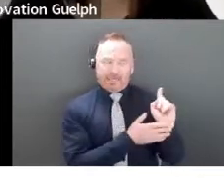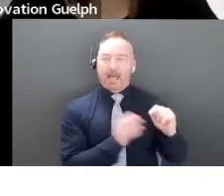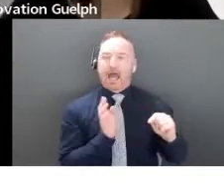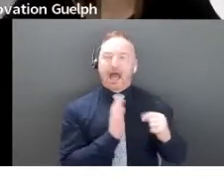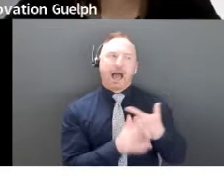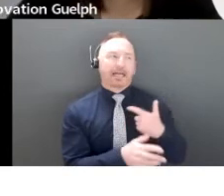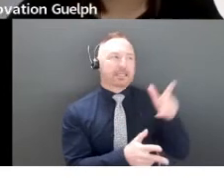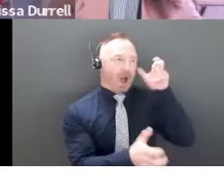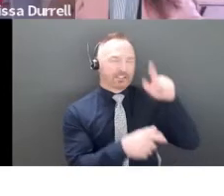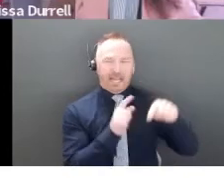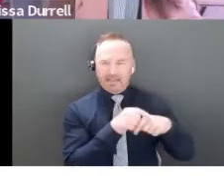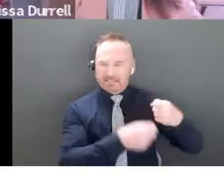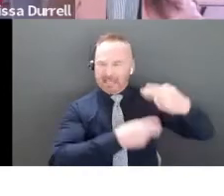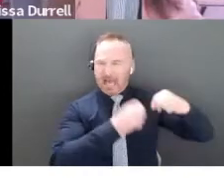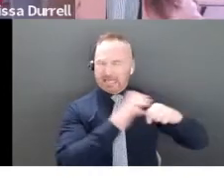on that?